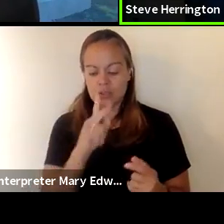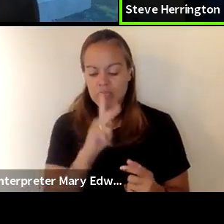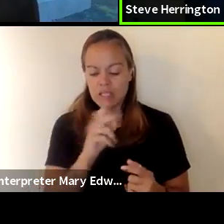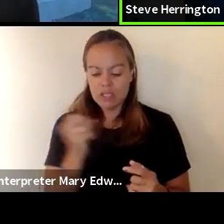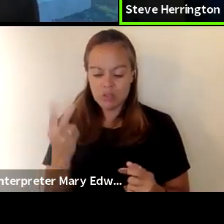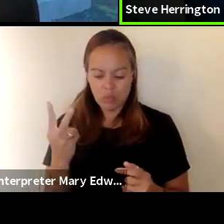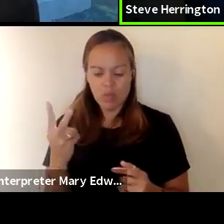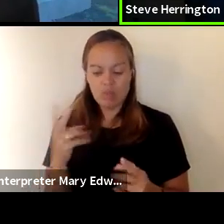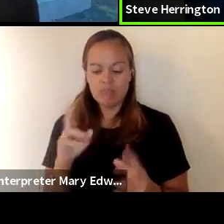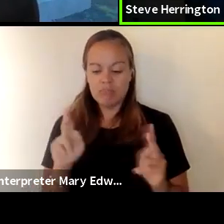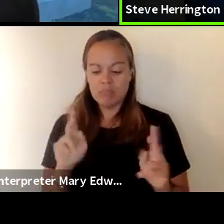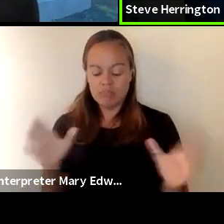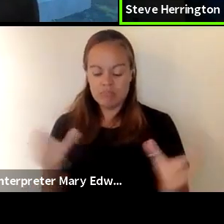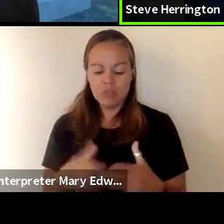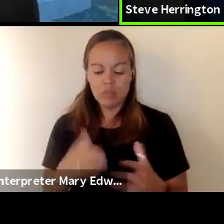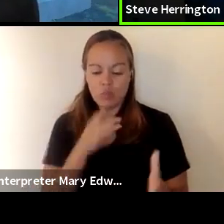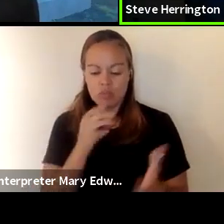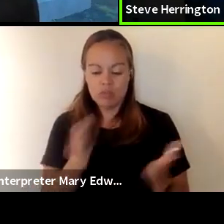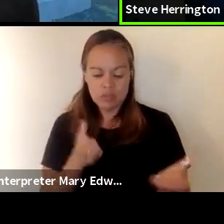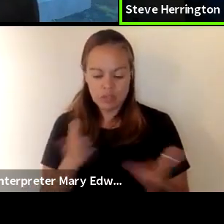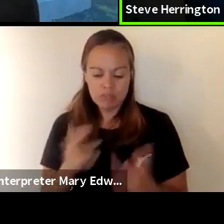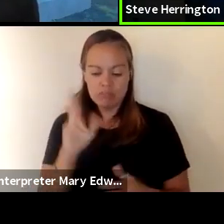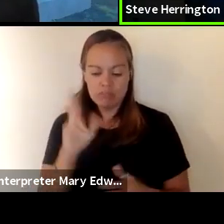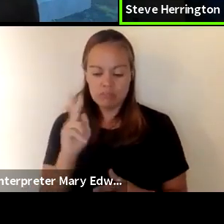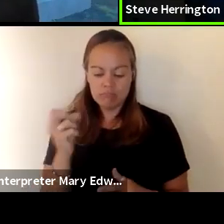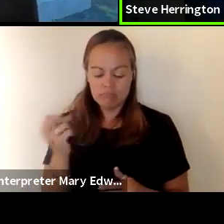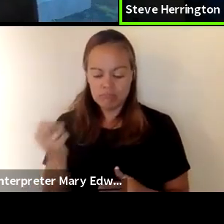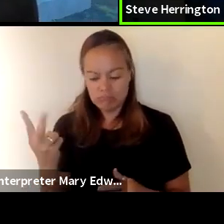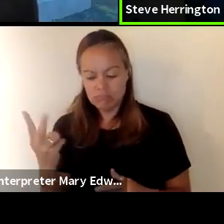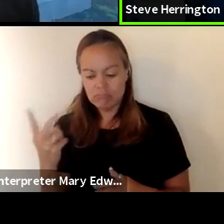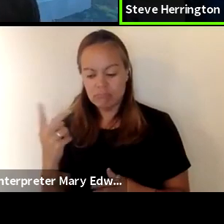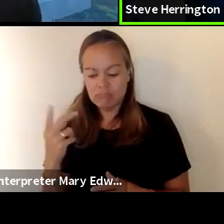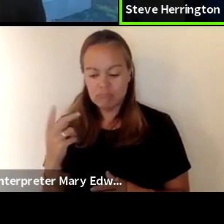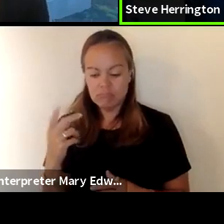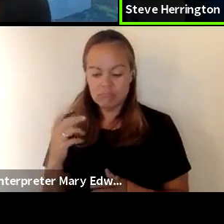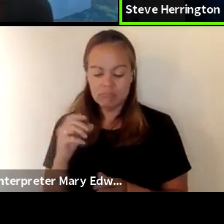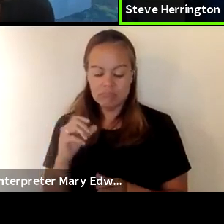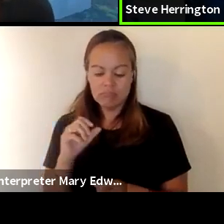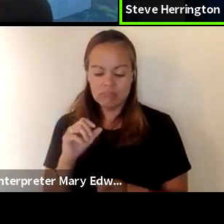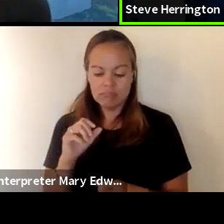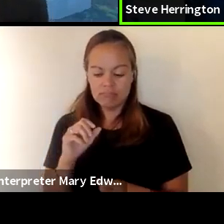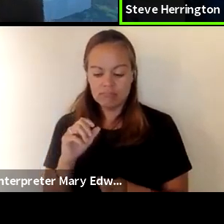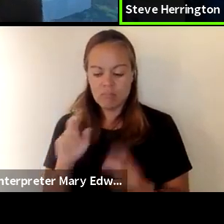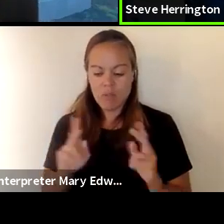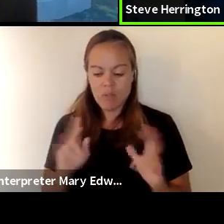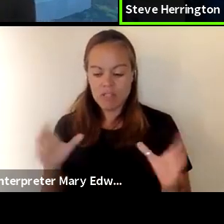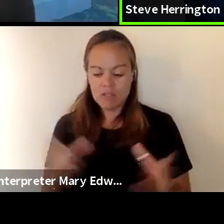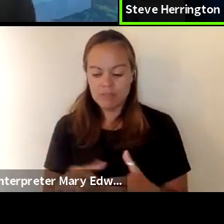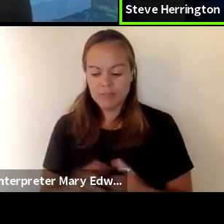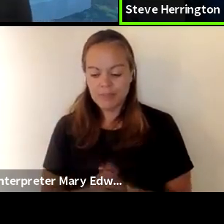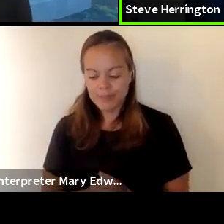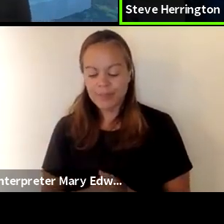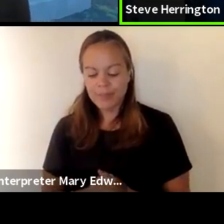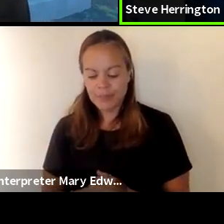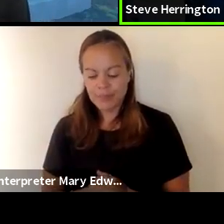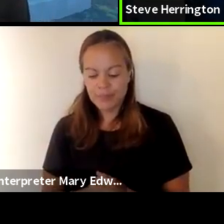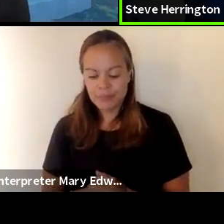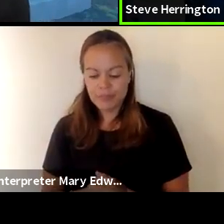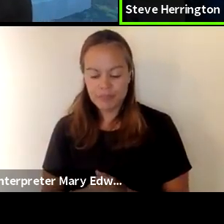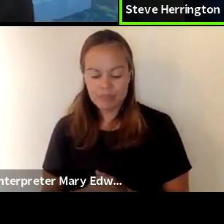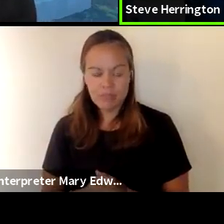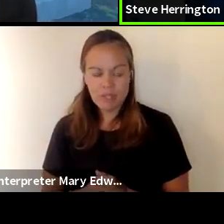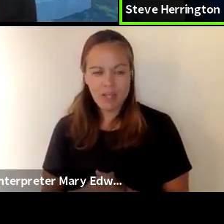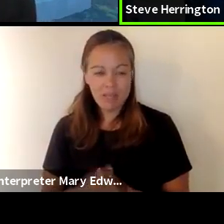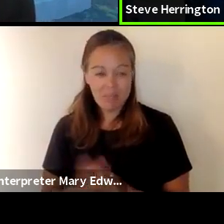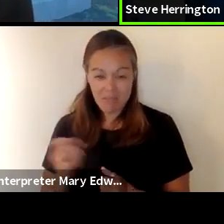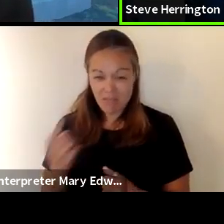is served uh and i'm talking k-12's employee population um i'll let dr mason dr shundy ask and is